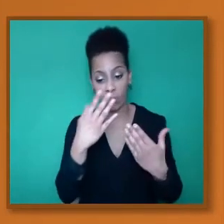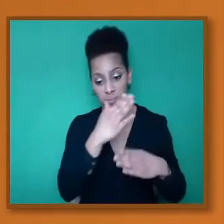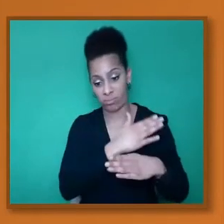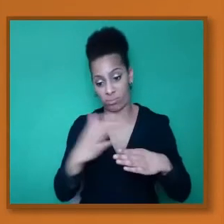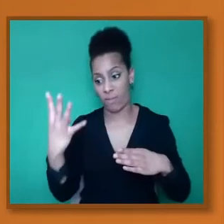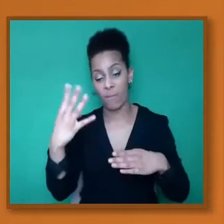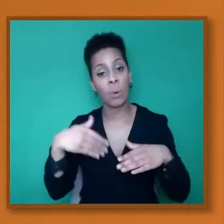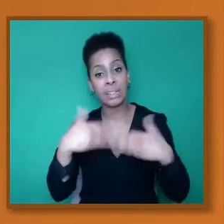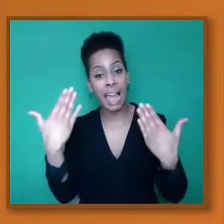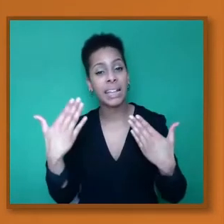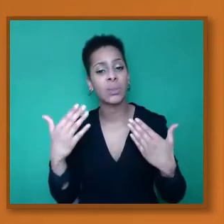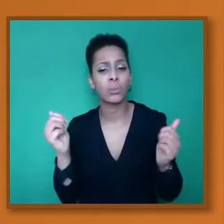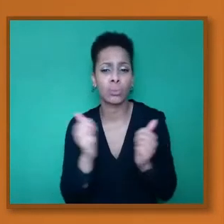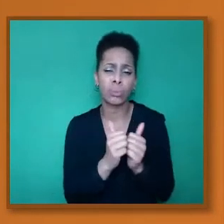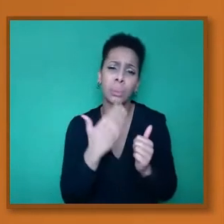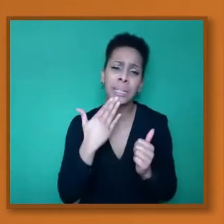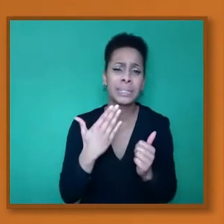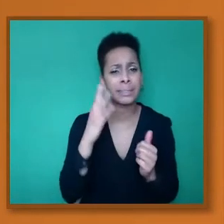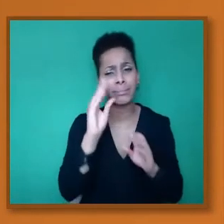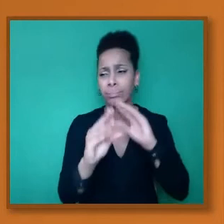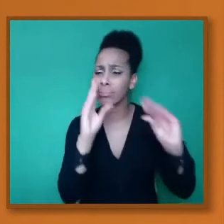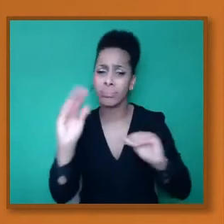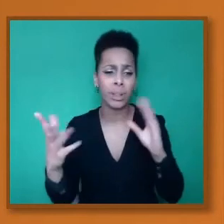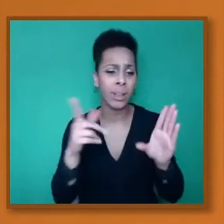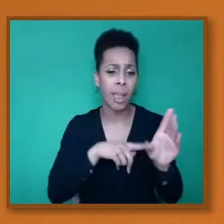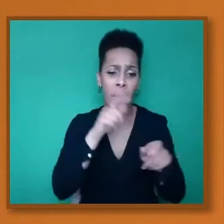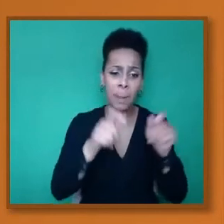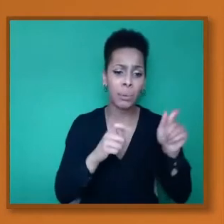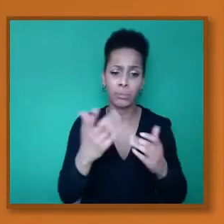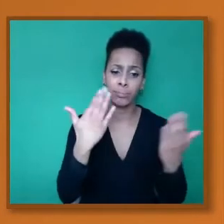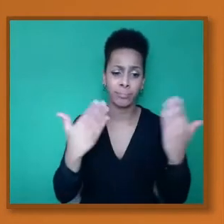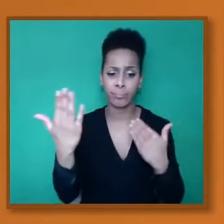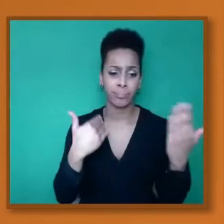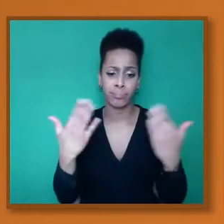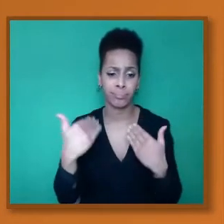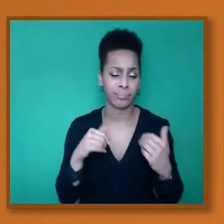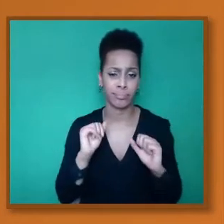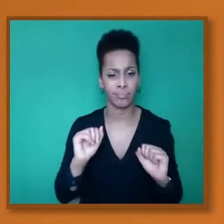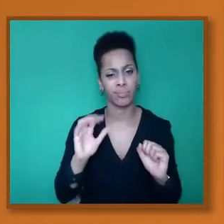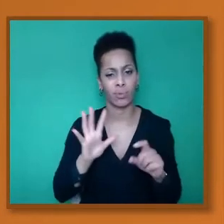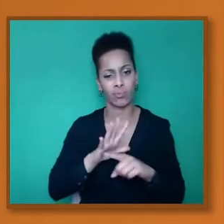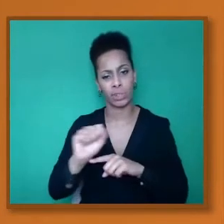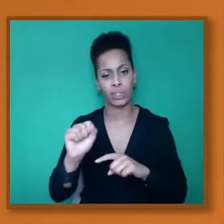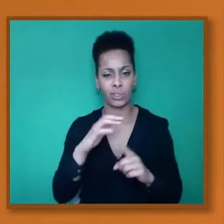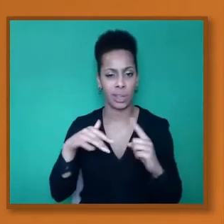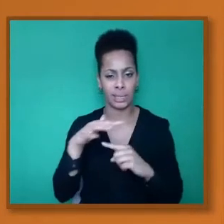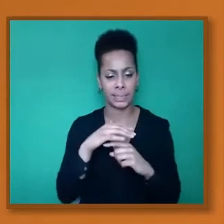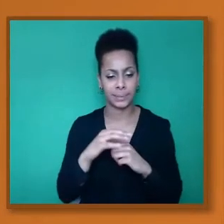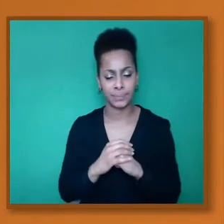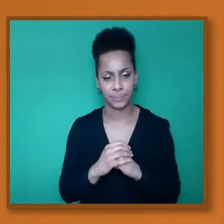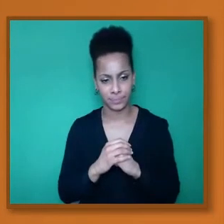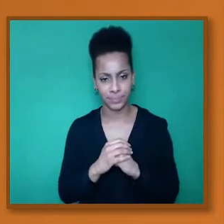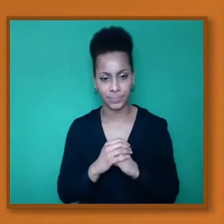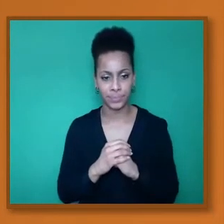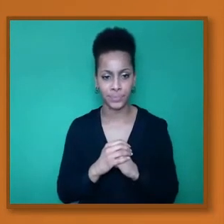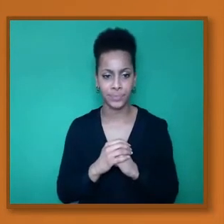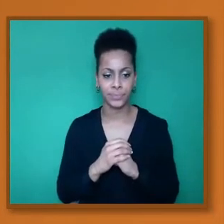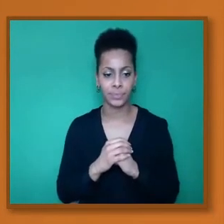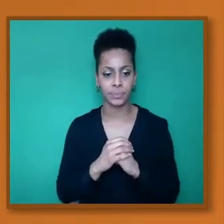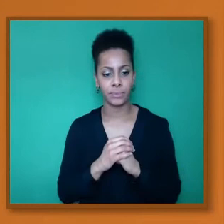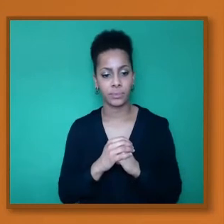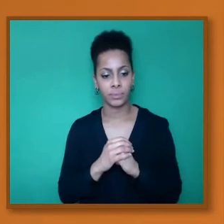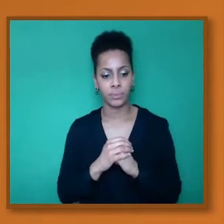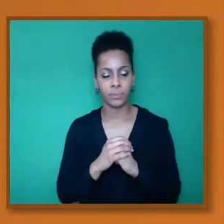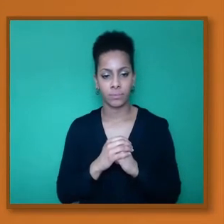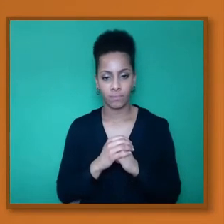young people as possible. That would be great. Okay? That is absolutely brilliant to give so much back